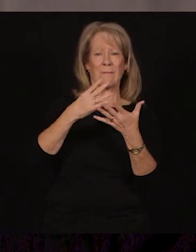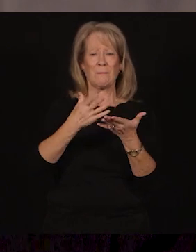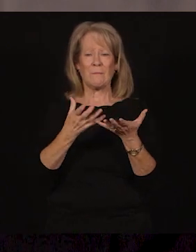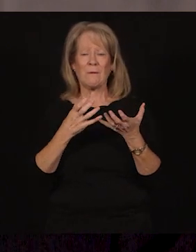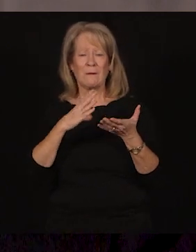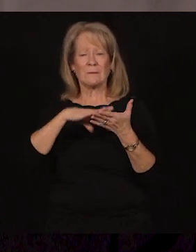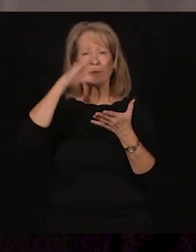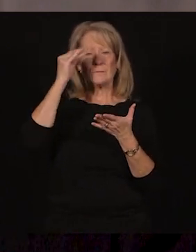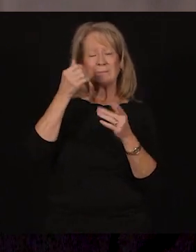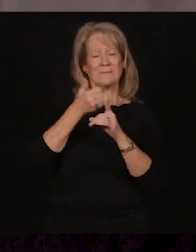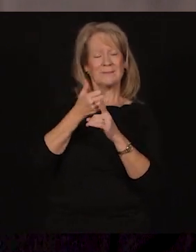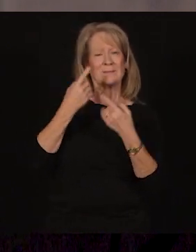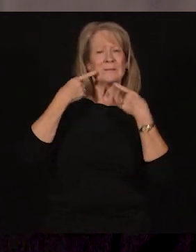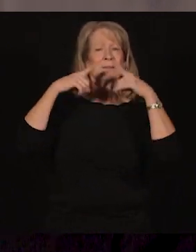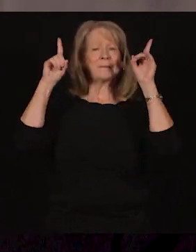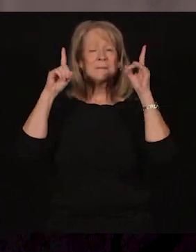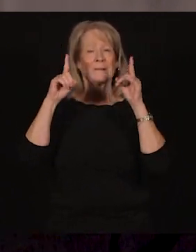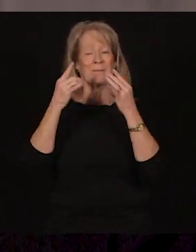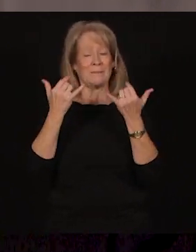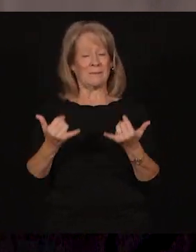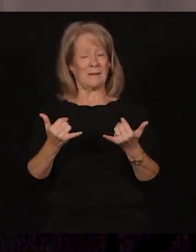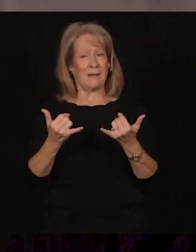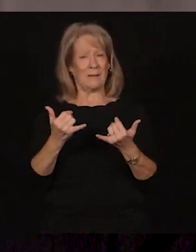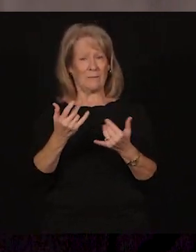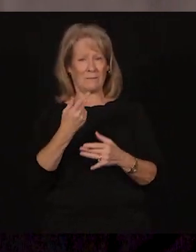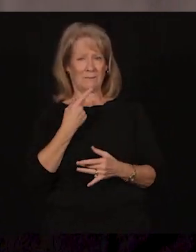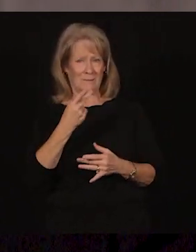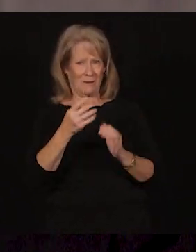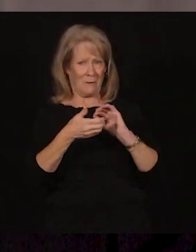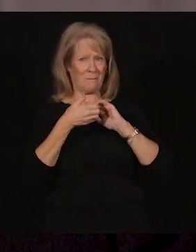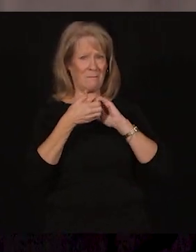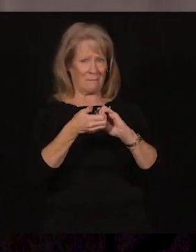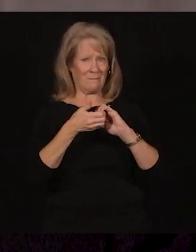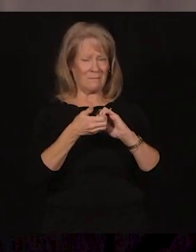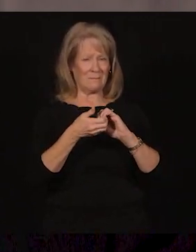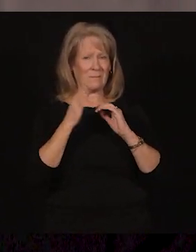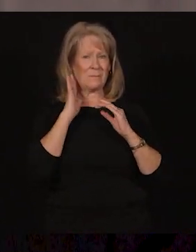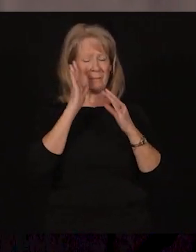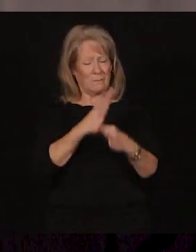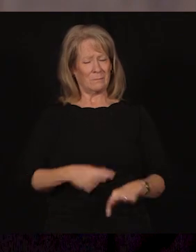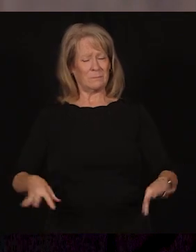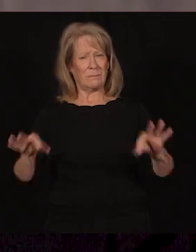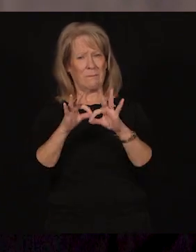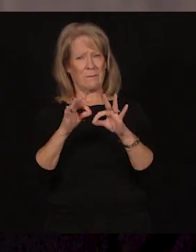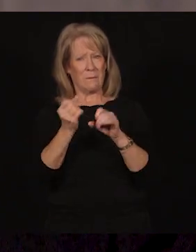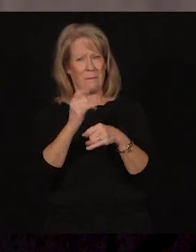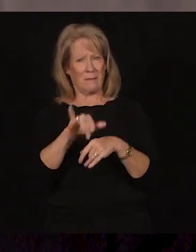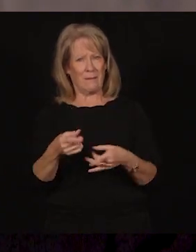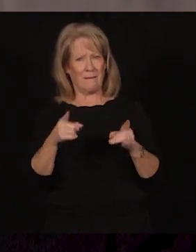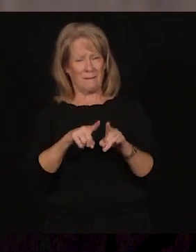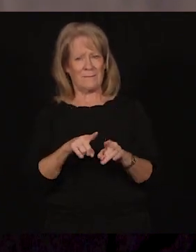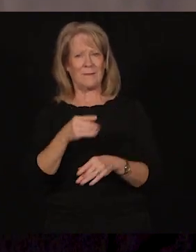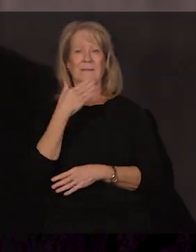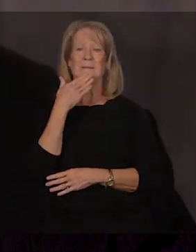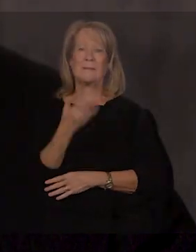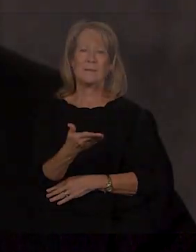succeed, and now more than ever, our partnership will be key to making that happen. Thank you.